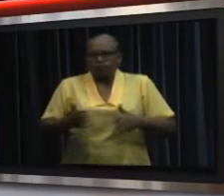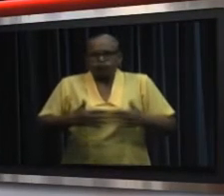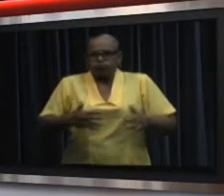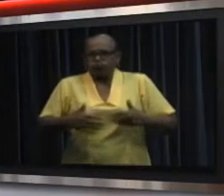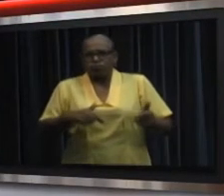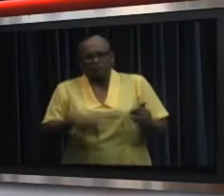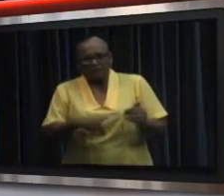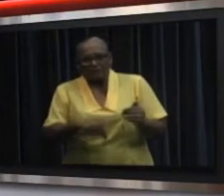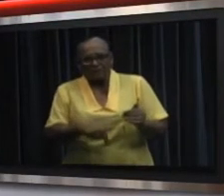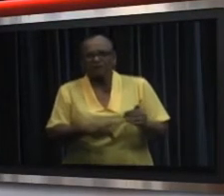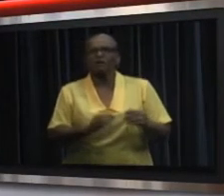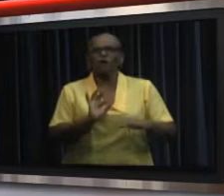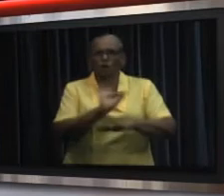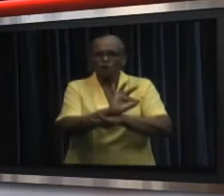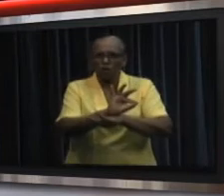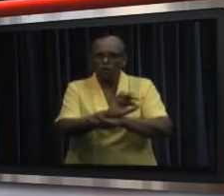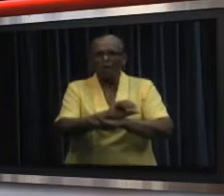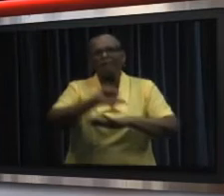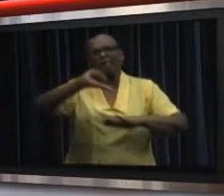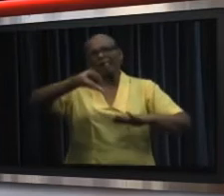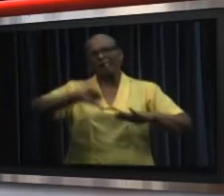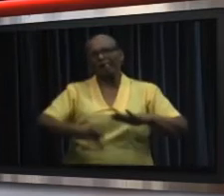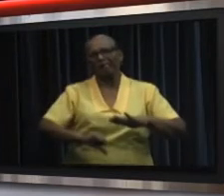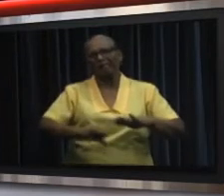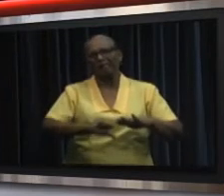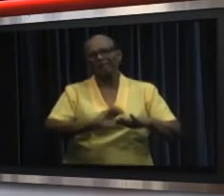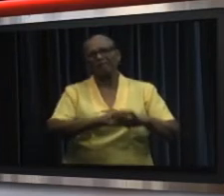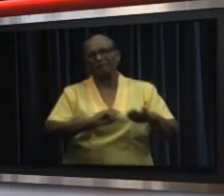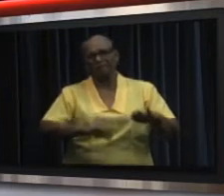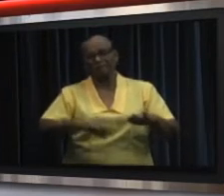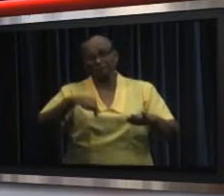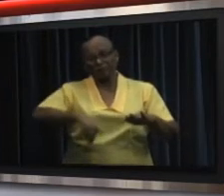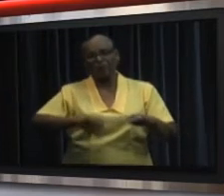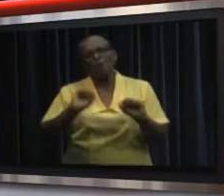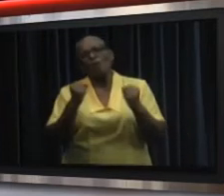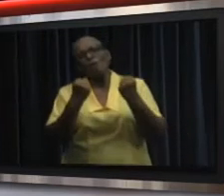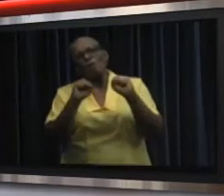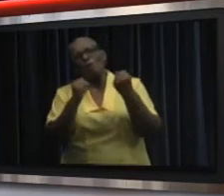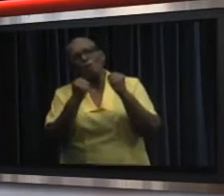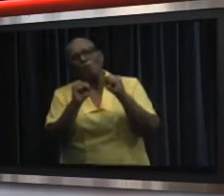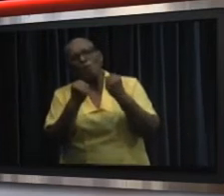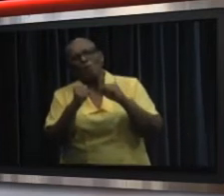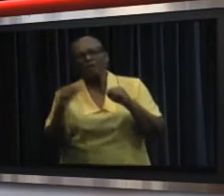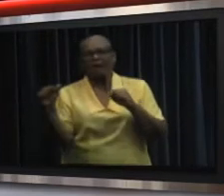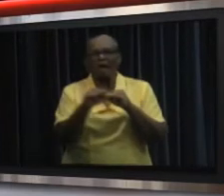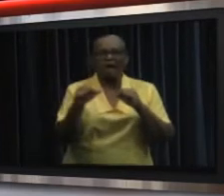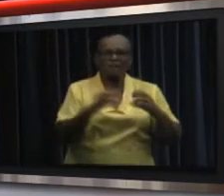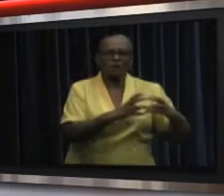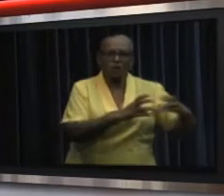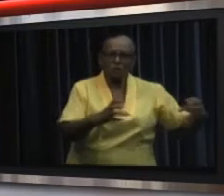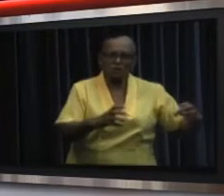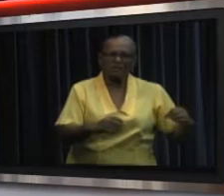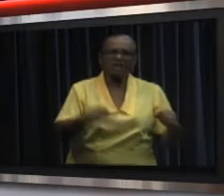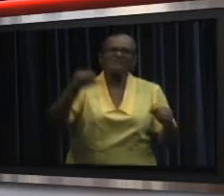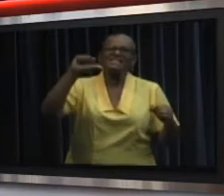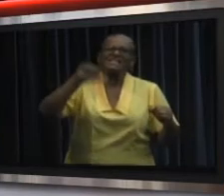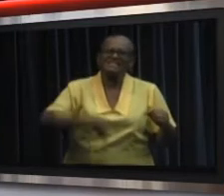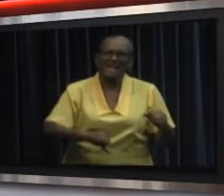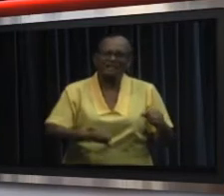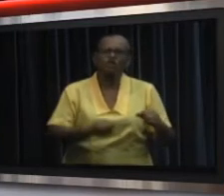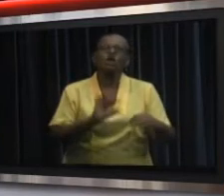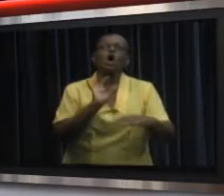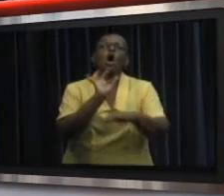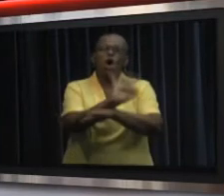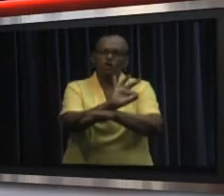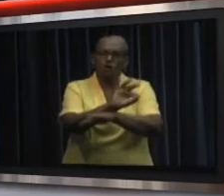fears that with this unrest, the educational result will be negatively affected. This makes it more difficult